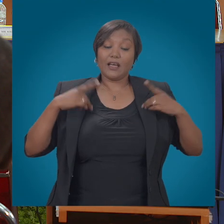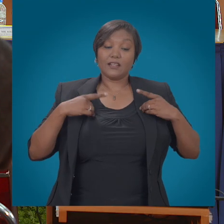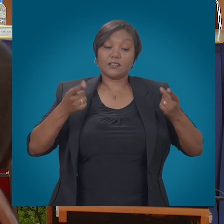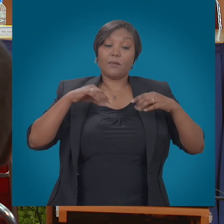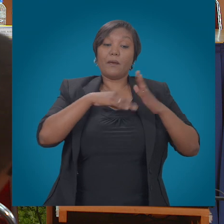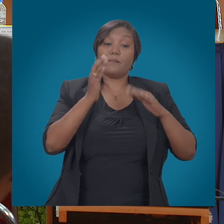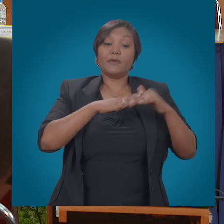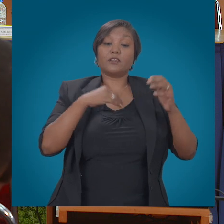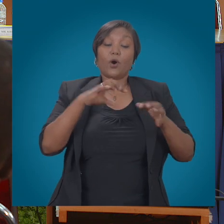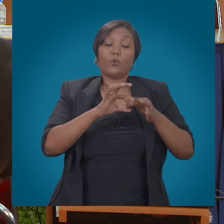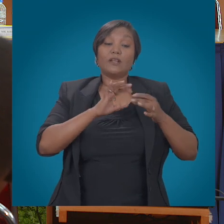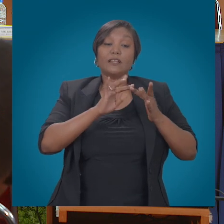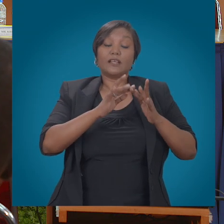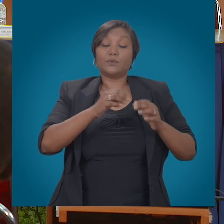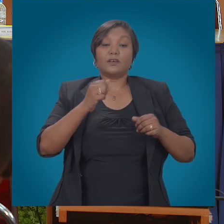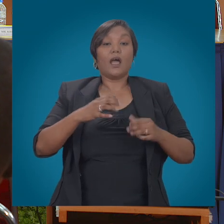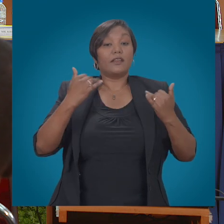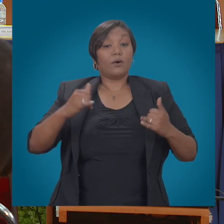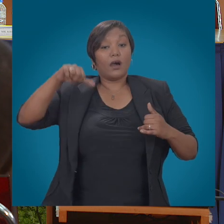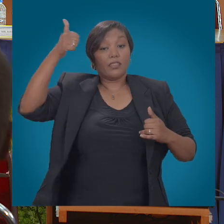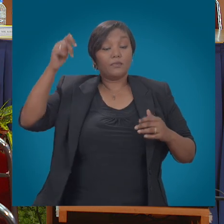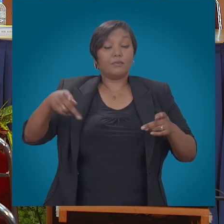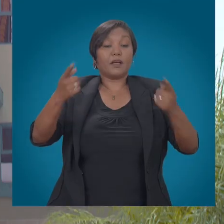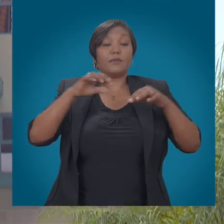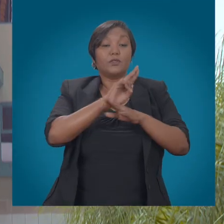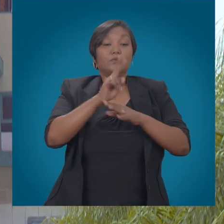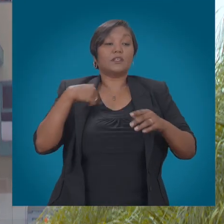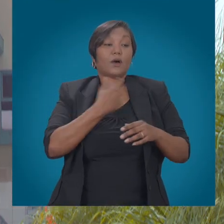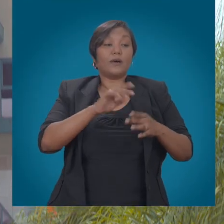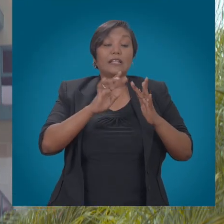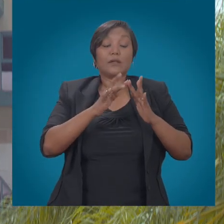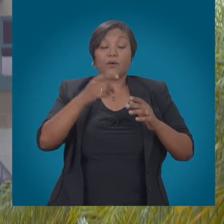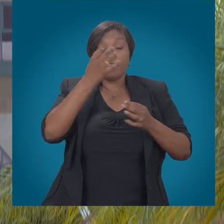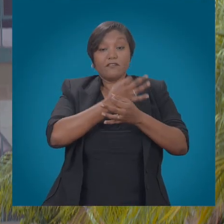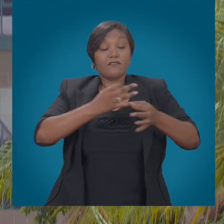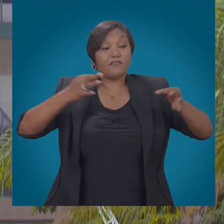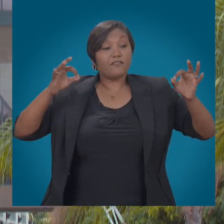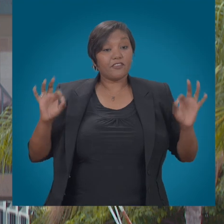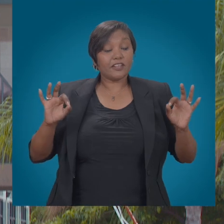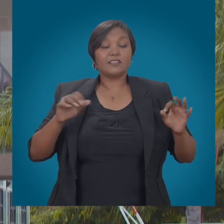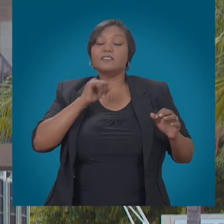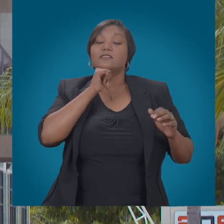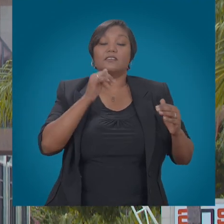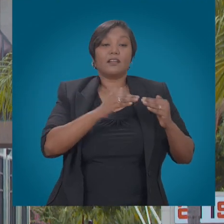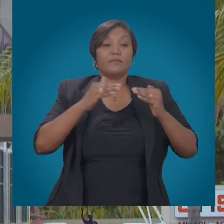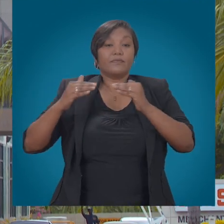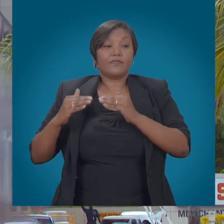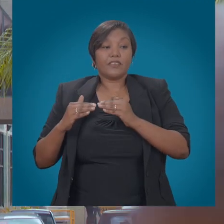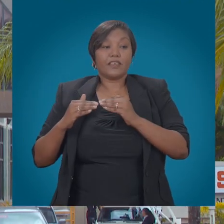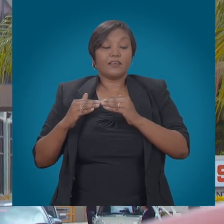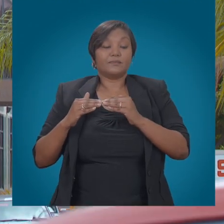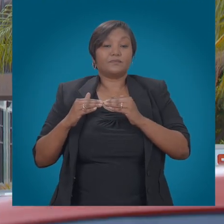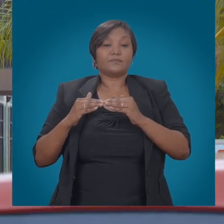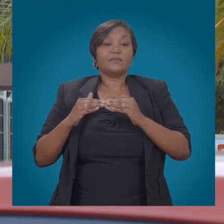facing competition by people who are working outside the rules. While Digicel's initial response to the impact of OTTs was to